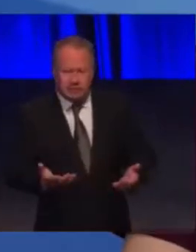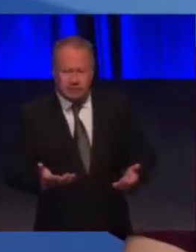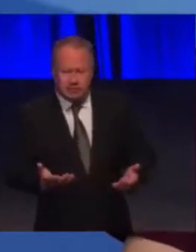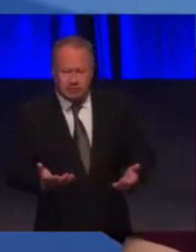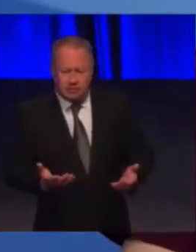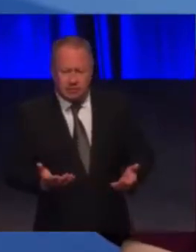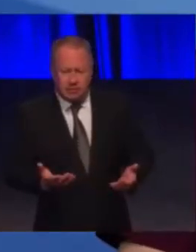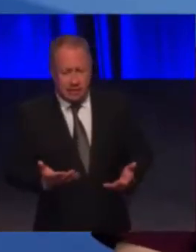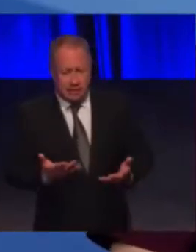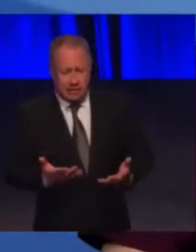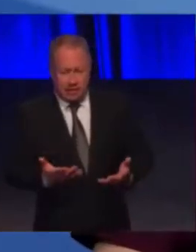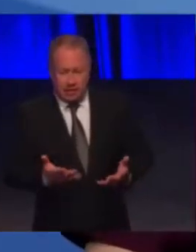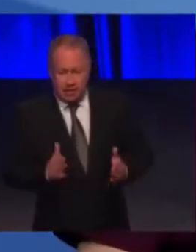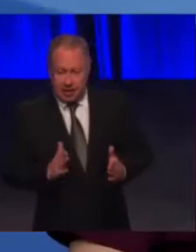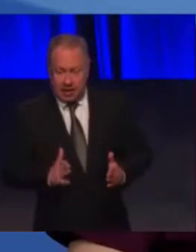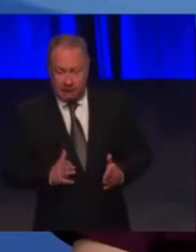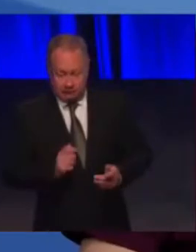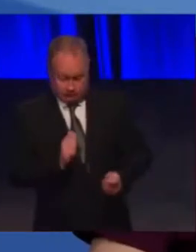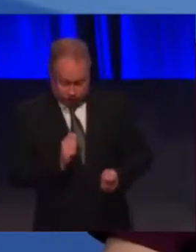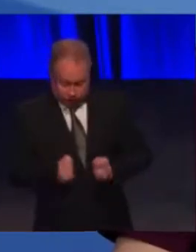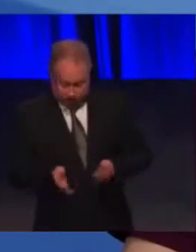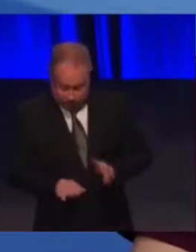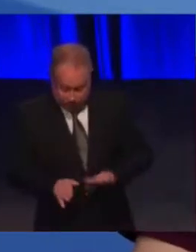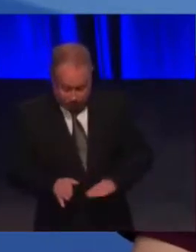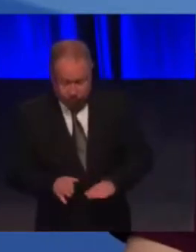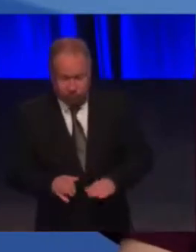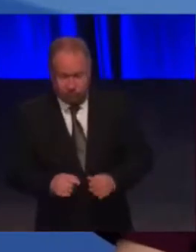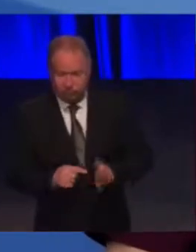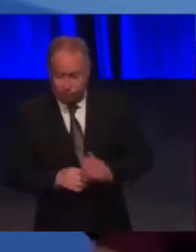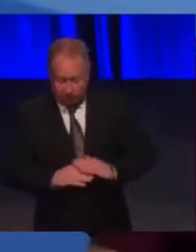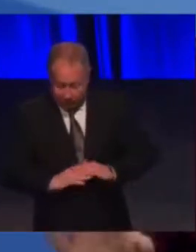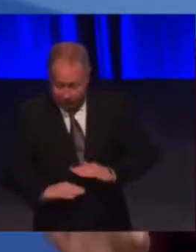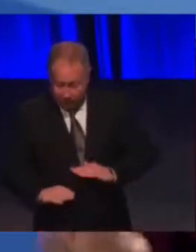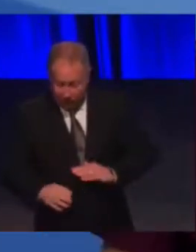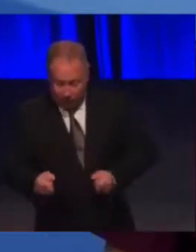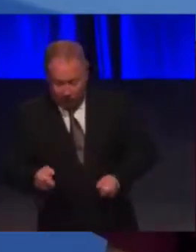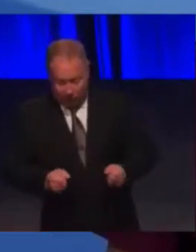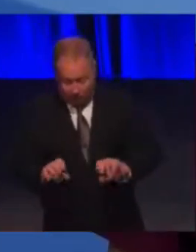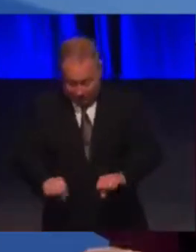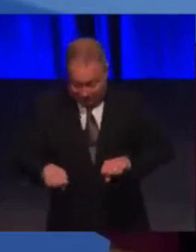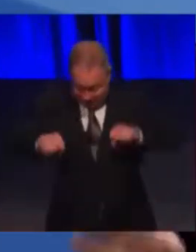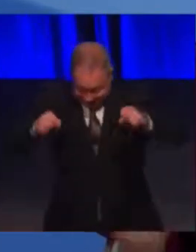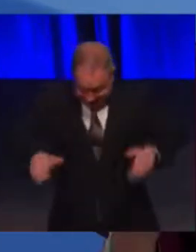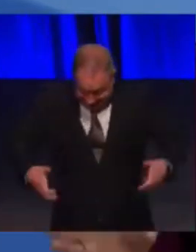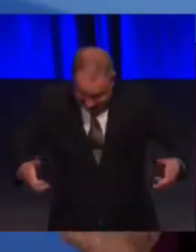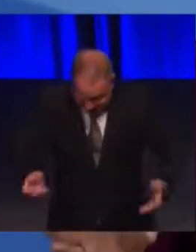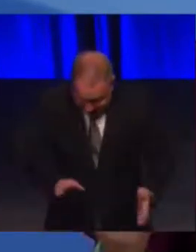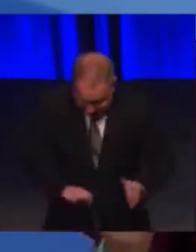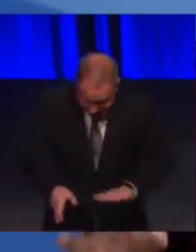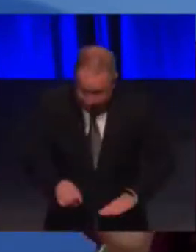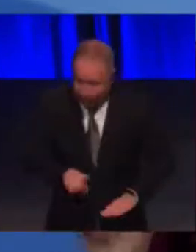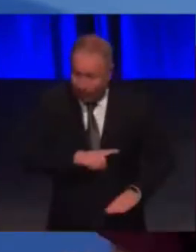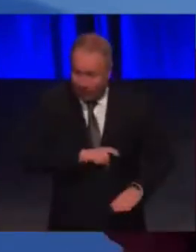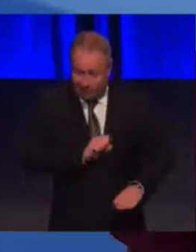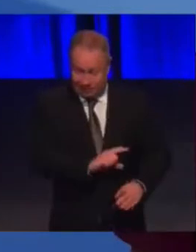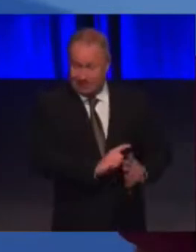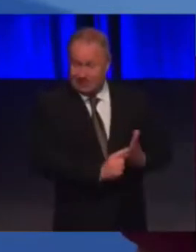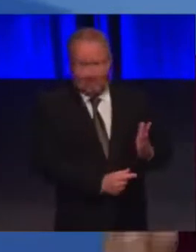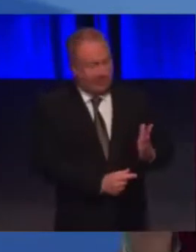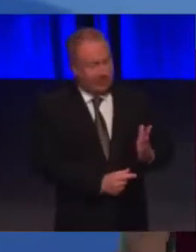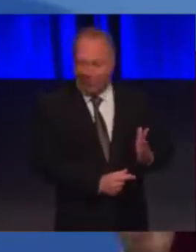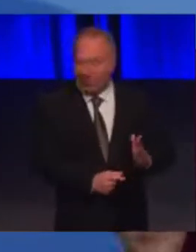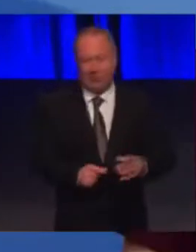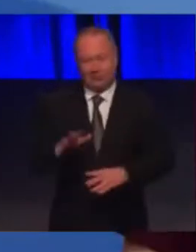We're now forced to change him on toilet floors or in car boots, not due to his disability, but due to the design of society around him